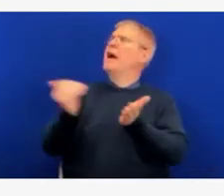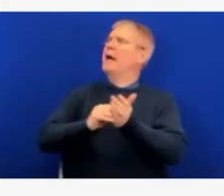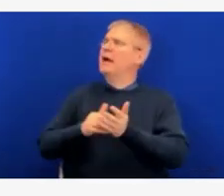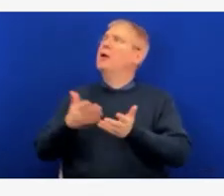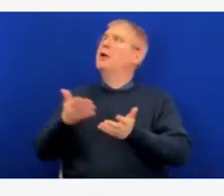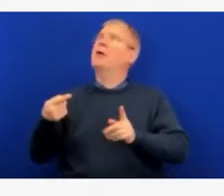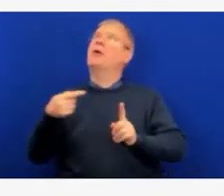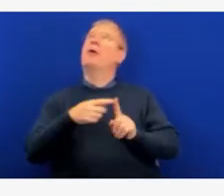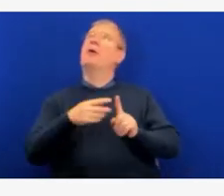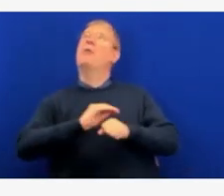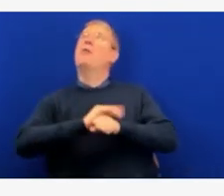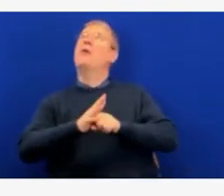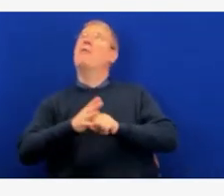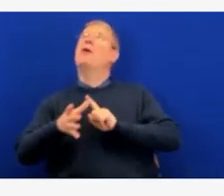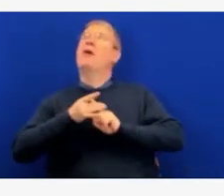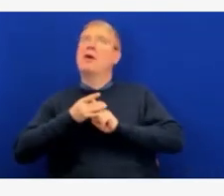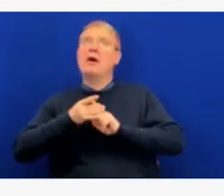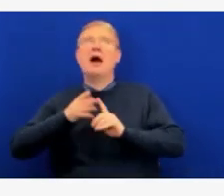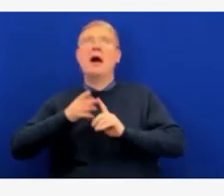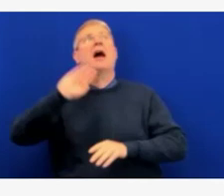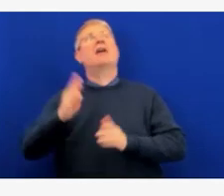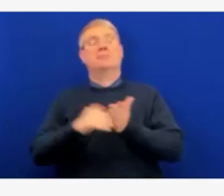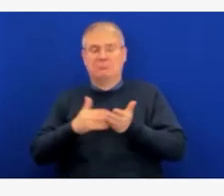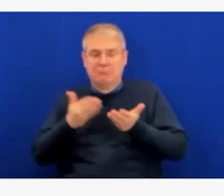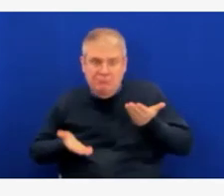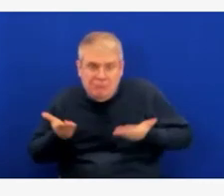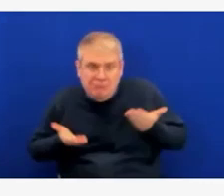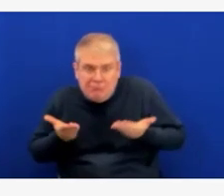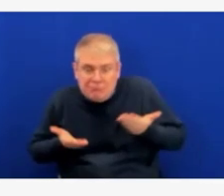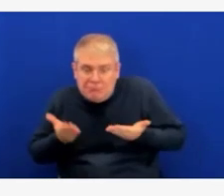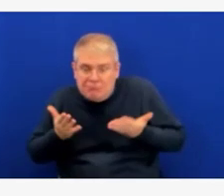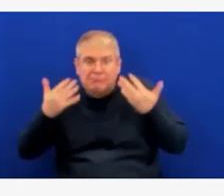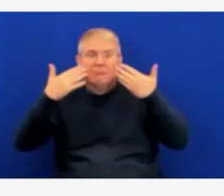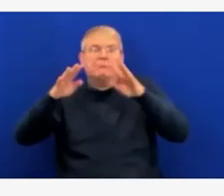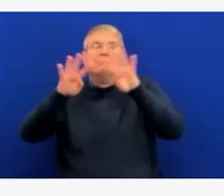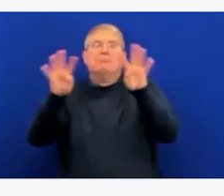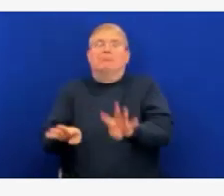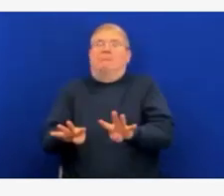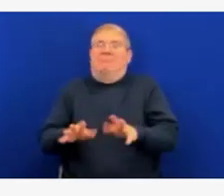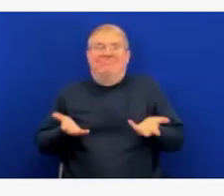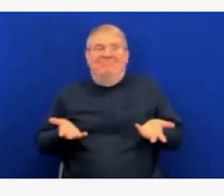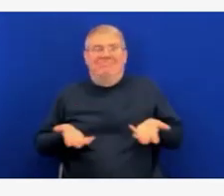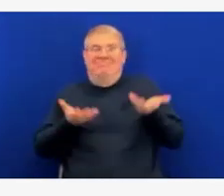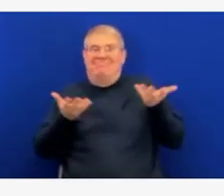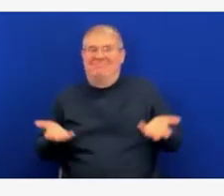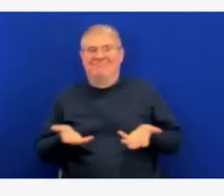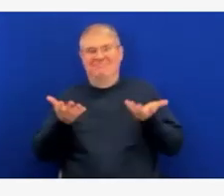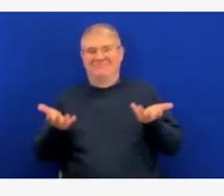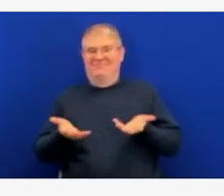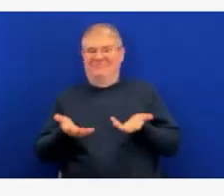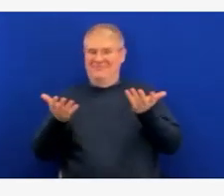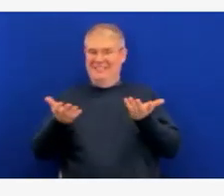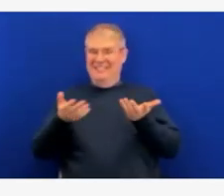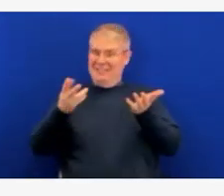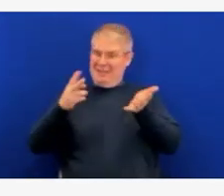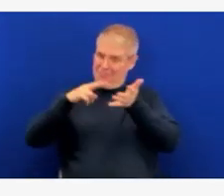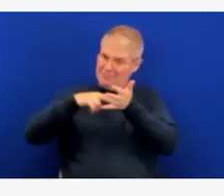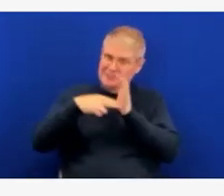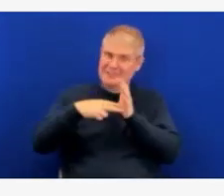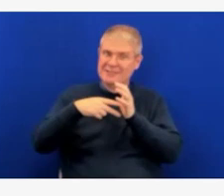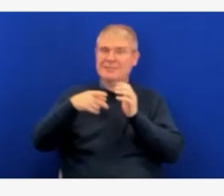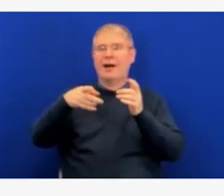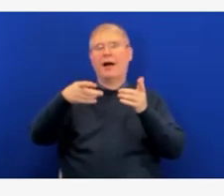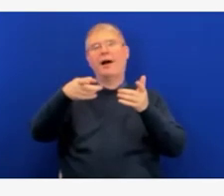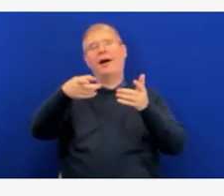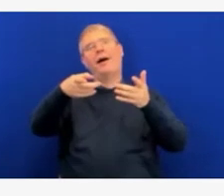front of the bridge and saying, do I want to go ahead and acquire natural immunity? You know, I would say that's a very, very risky approach, and